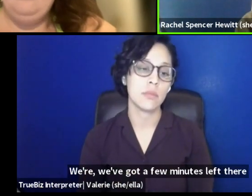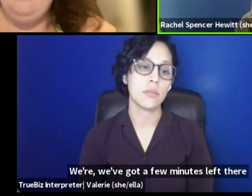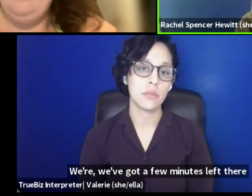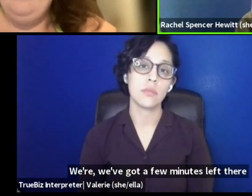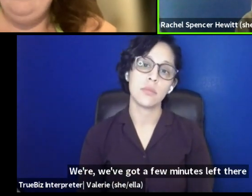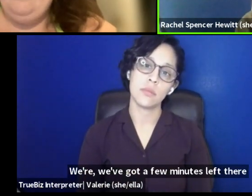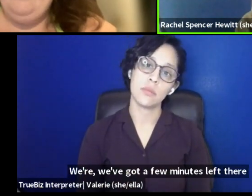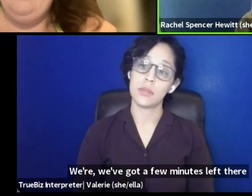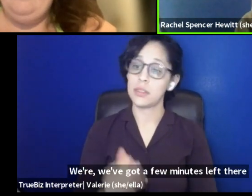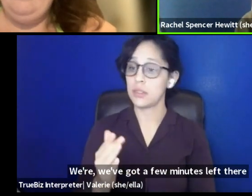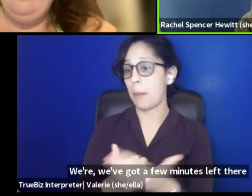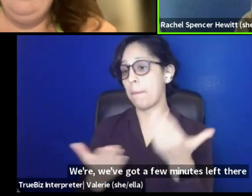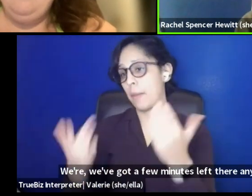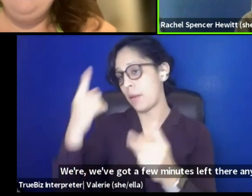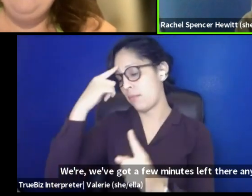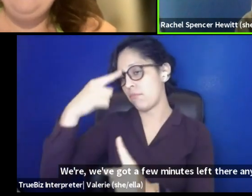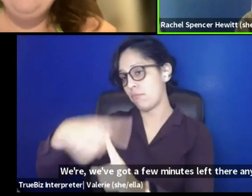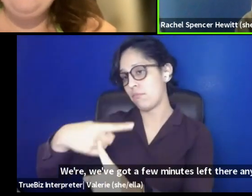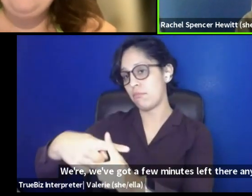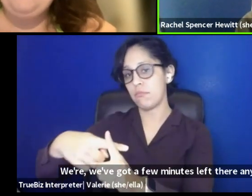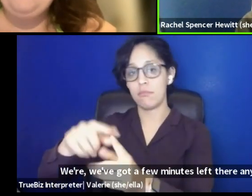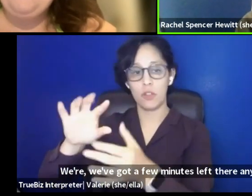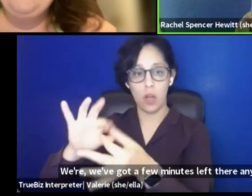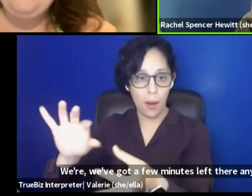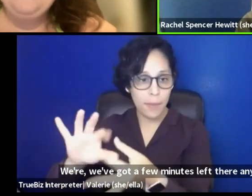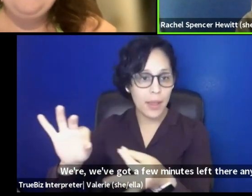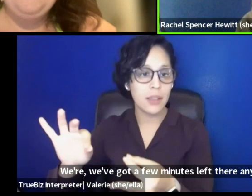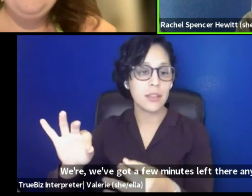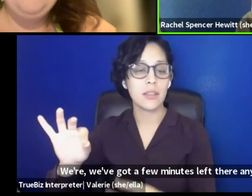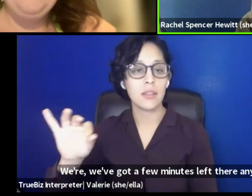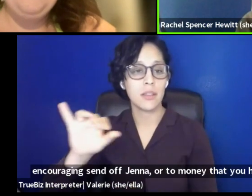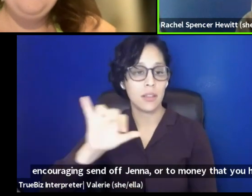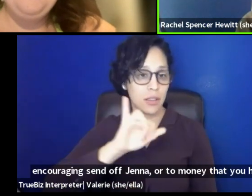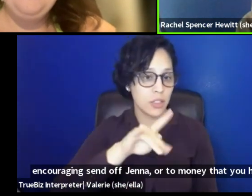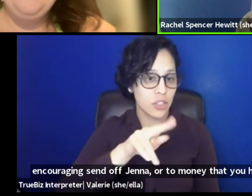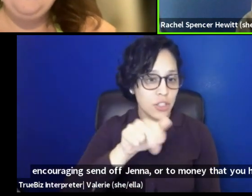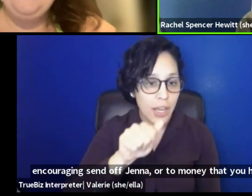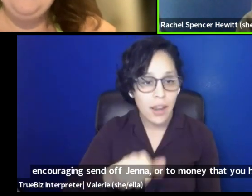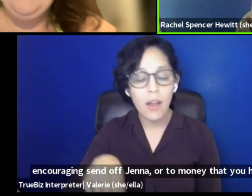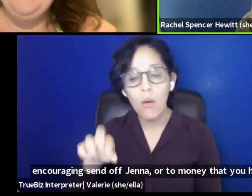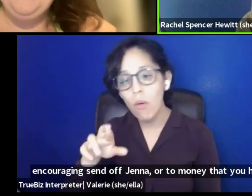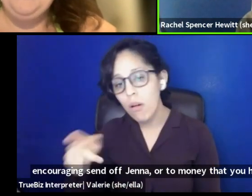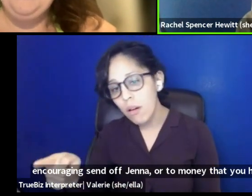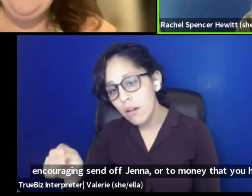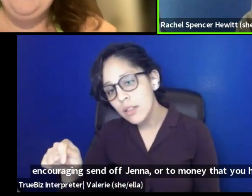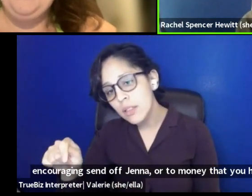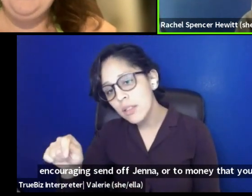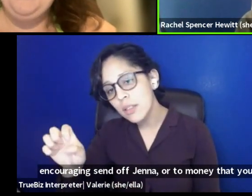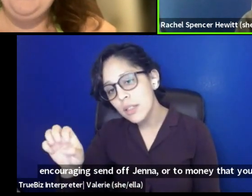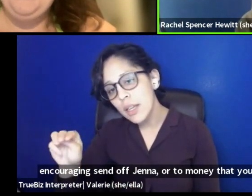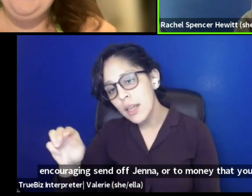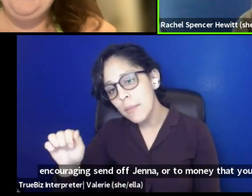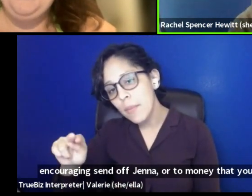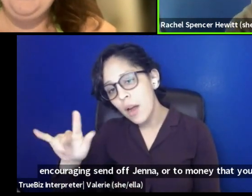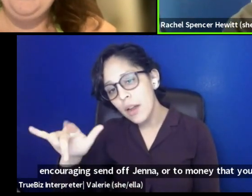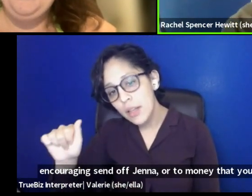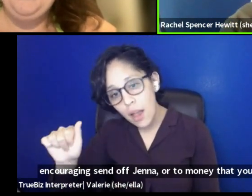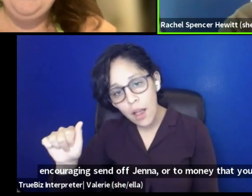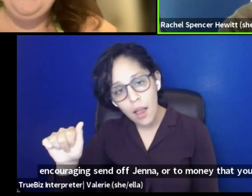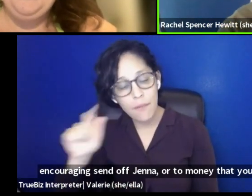encouraging send offs, Jenna or Tamania that you have for folks, um, that you hope they, they take away with them.